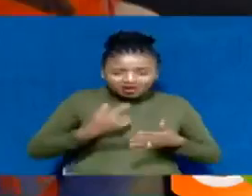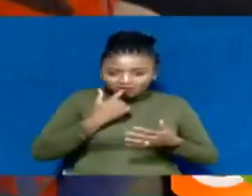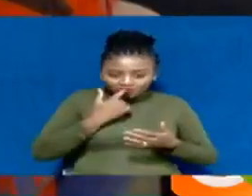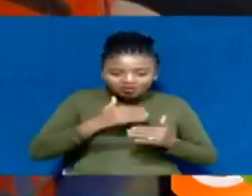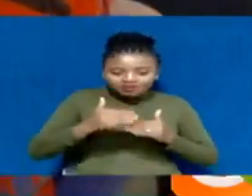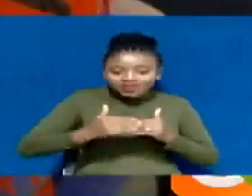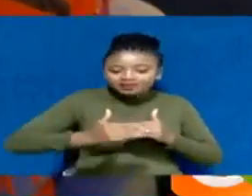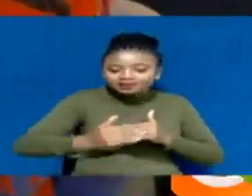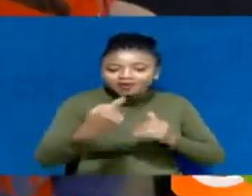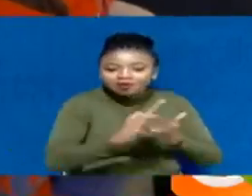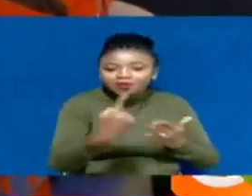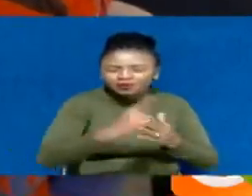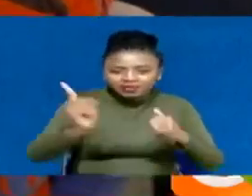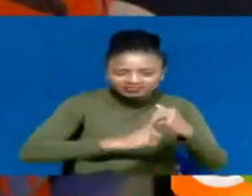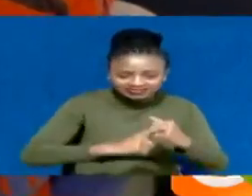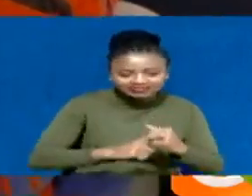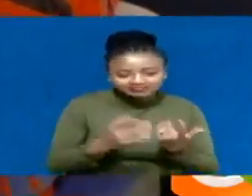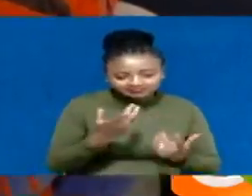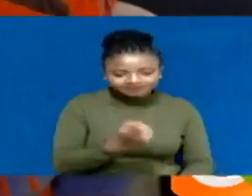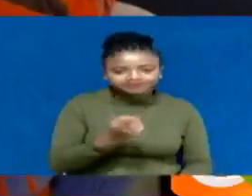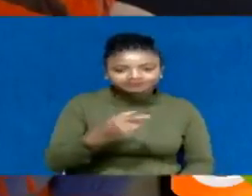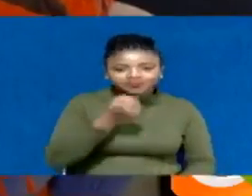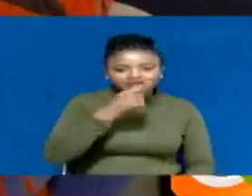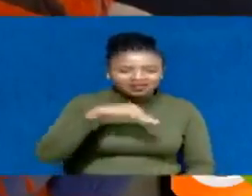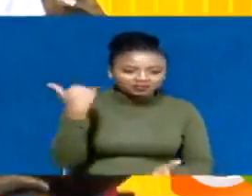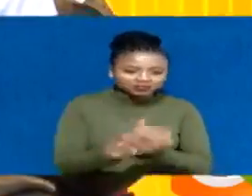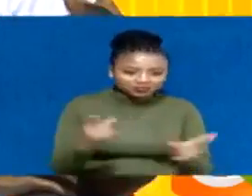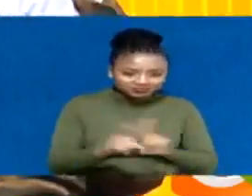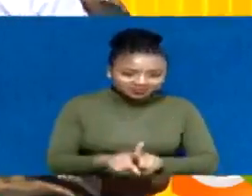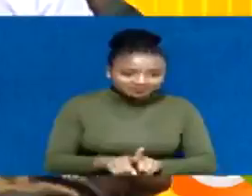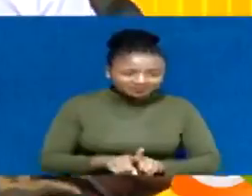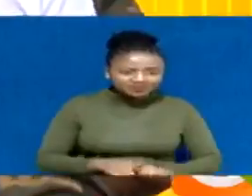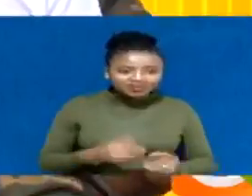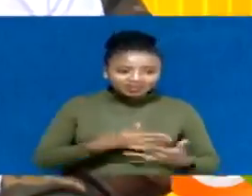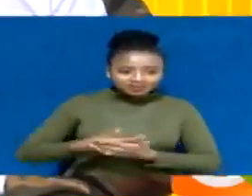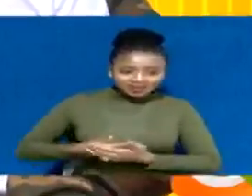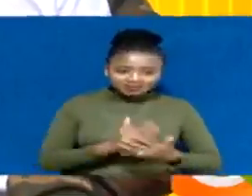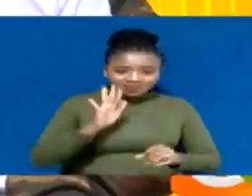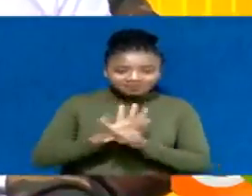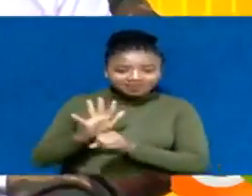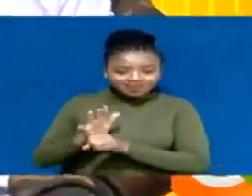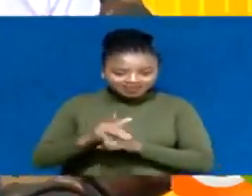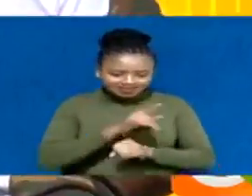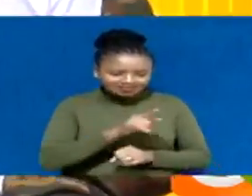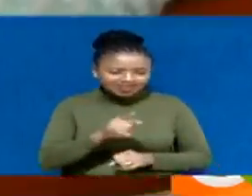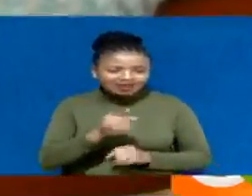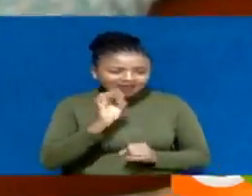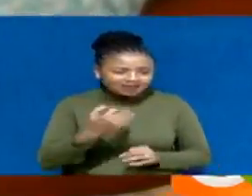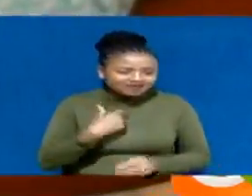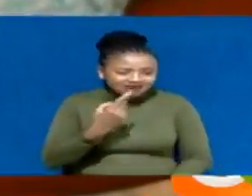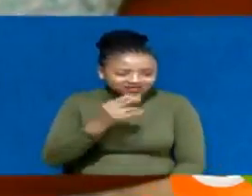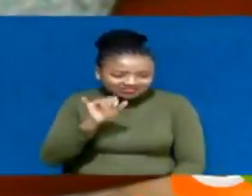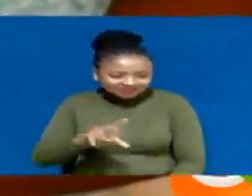Data from Global Body UNAIDS reveals that early infant diagnosis is crucial in the prevention